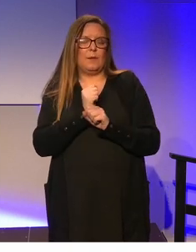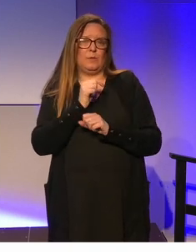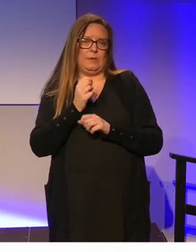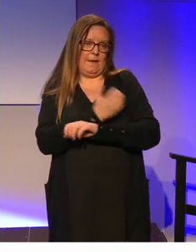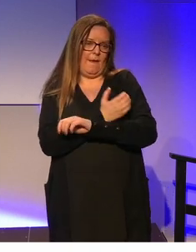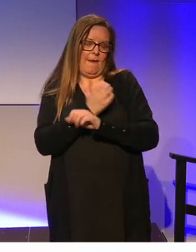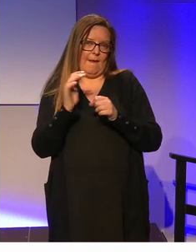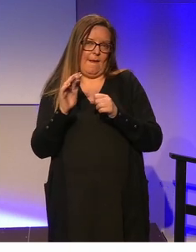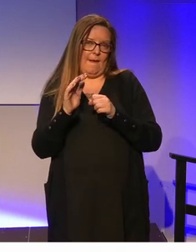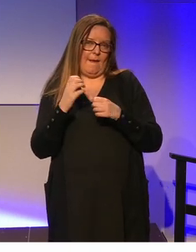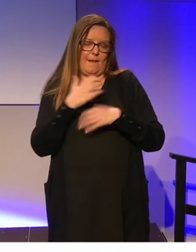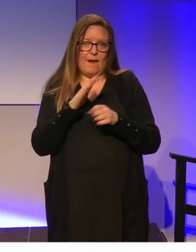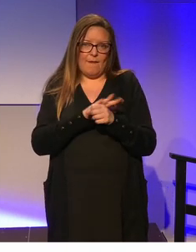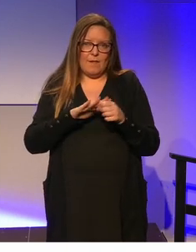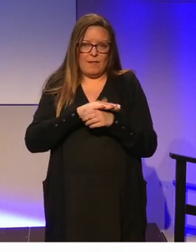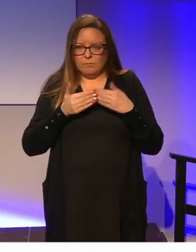going forward.